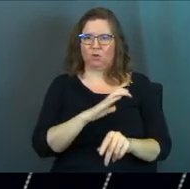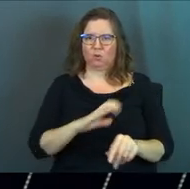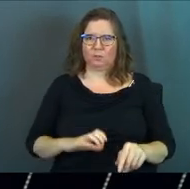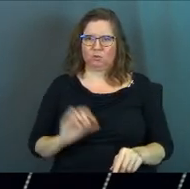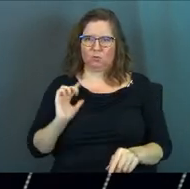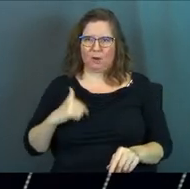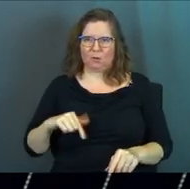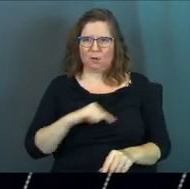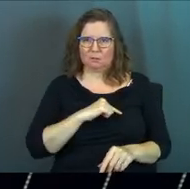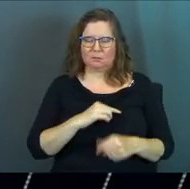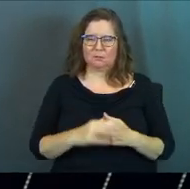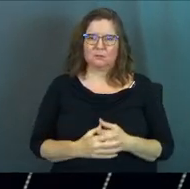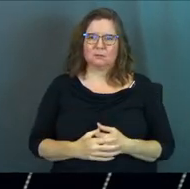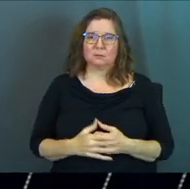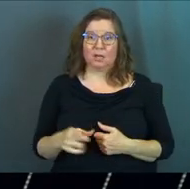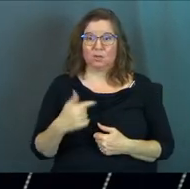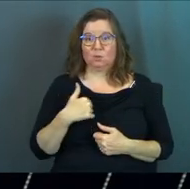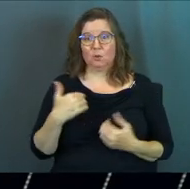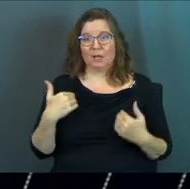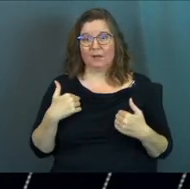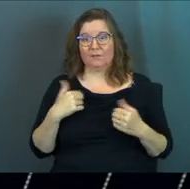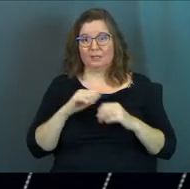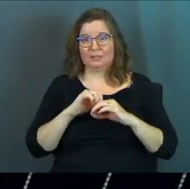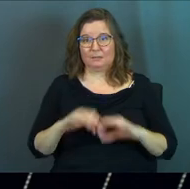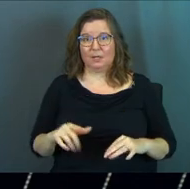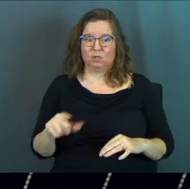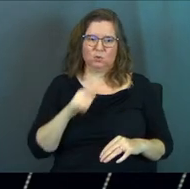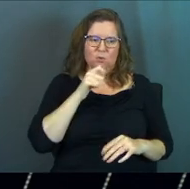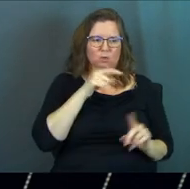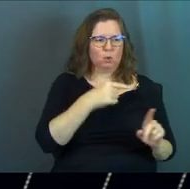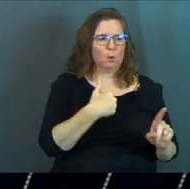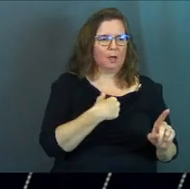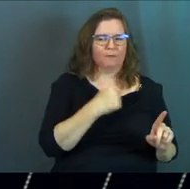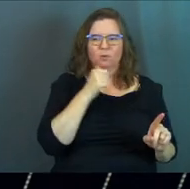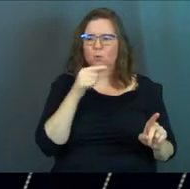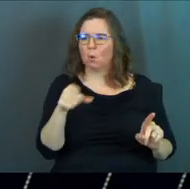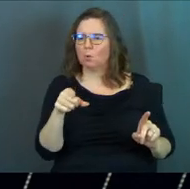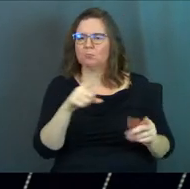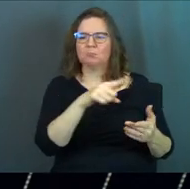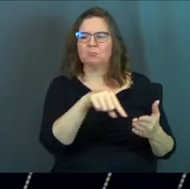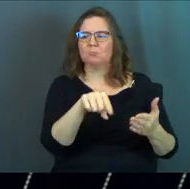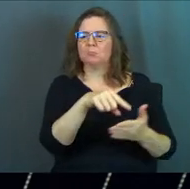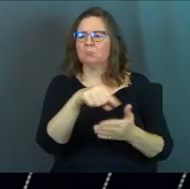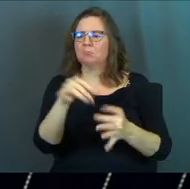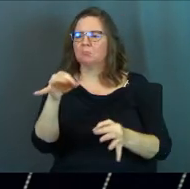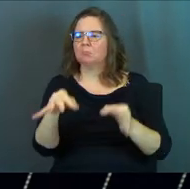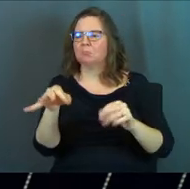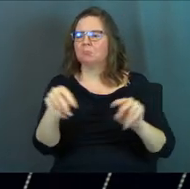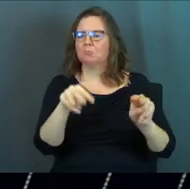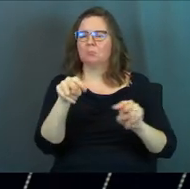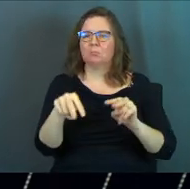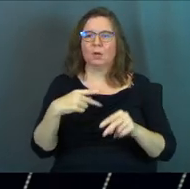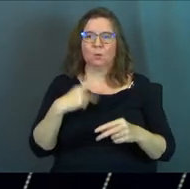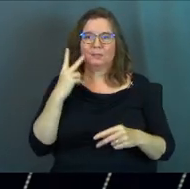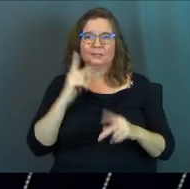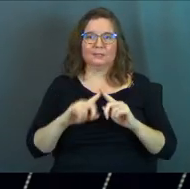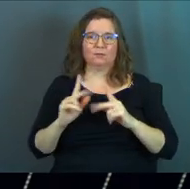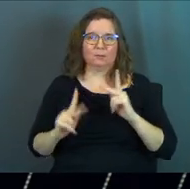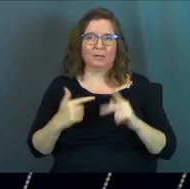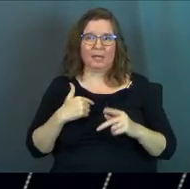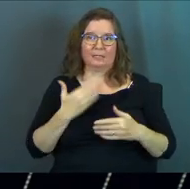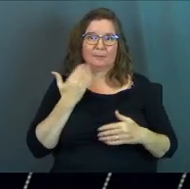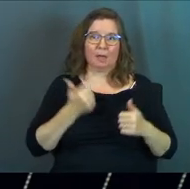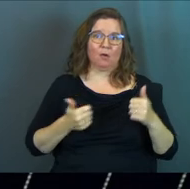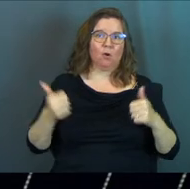the other Christians around us. And you guys have this blessing and you guys don't. And we started to see certain